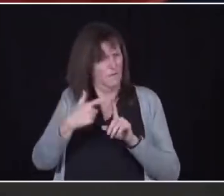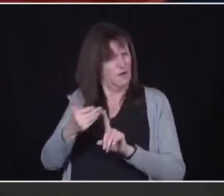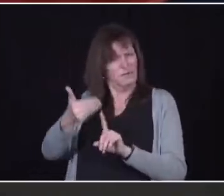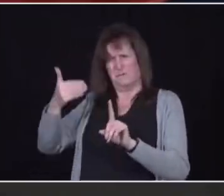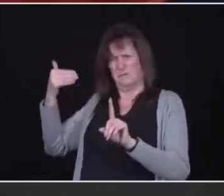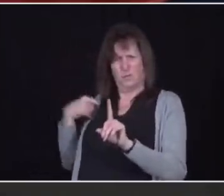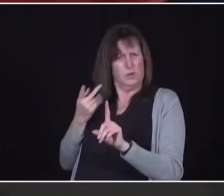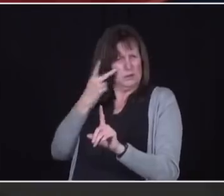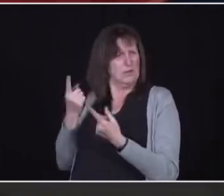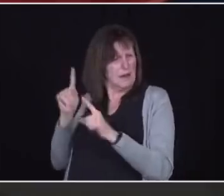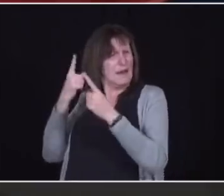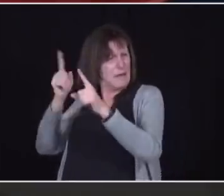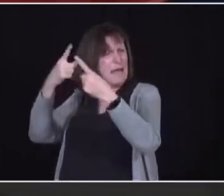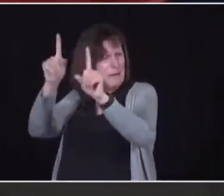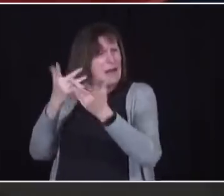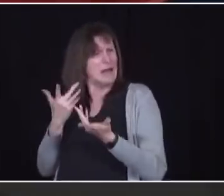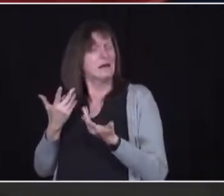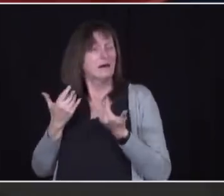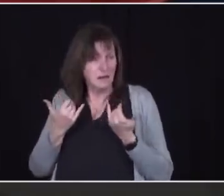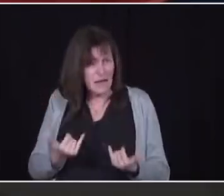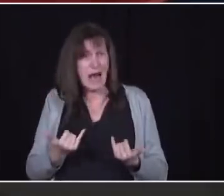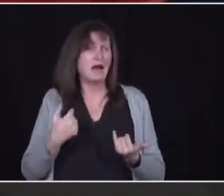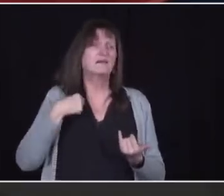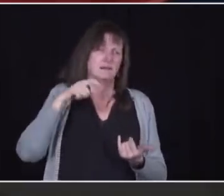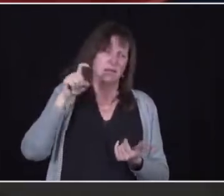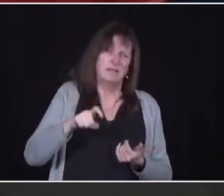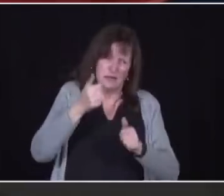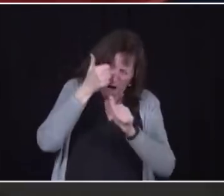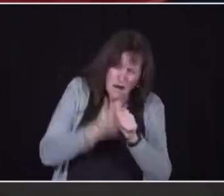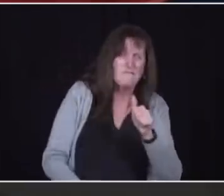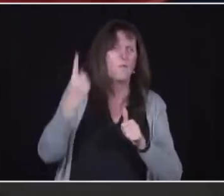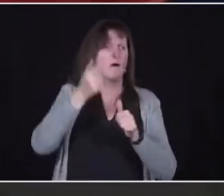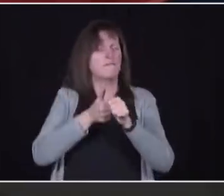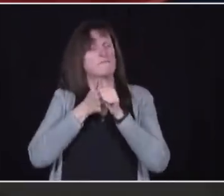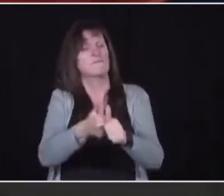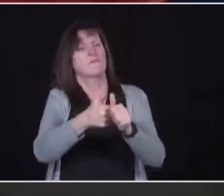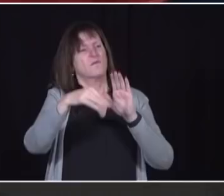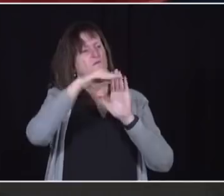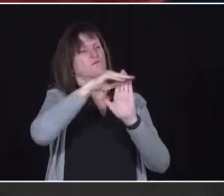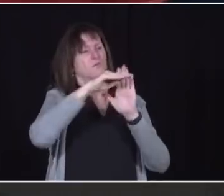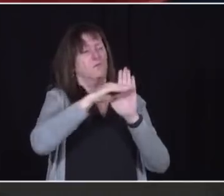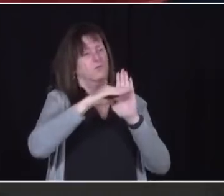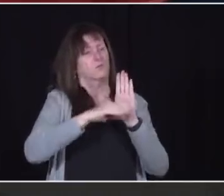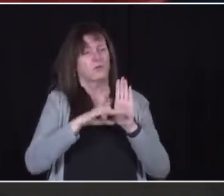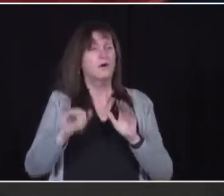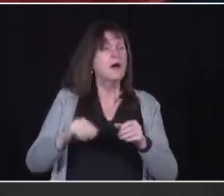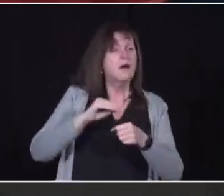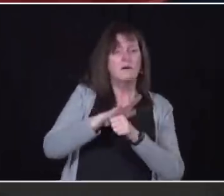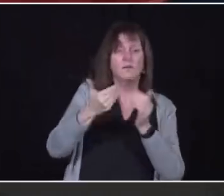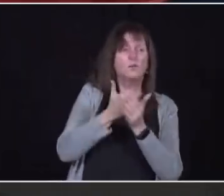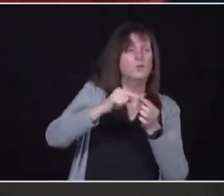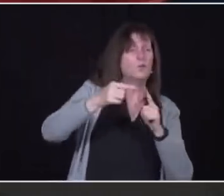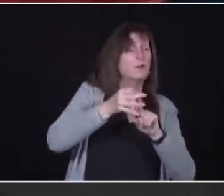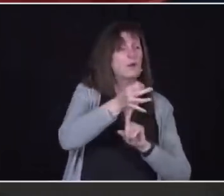everyone to follow these rules. These variants are infecting and killing younger people every day.